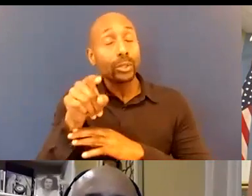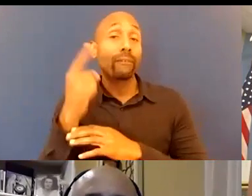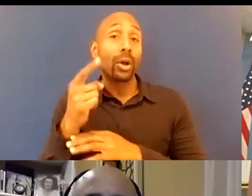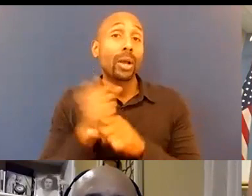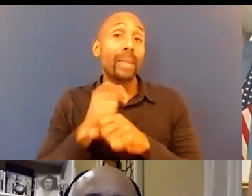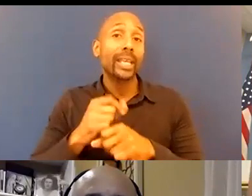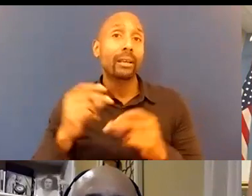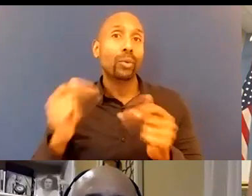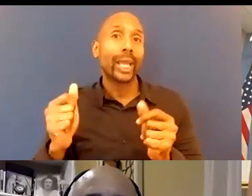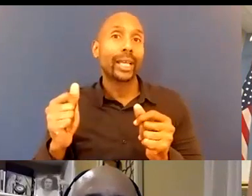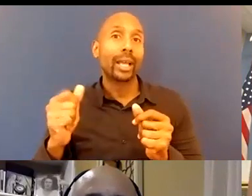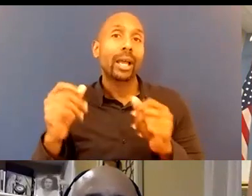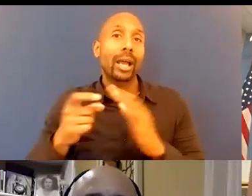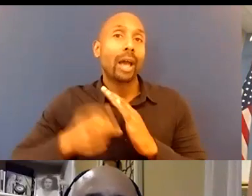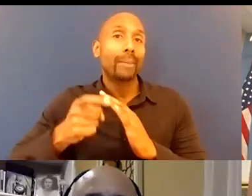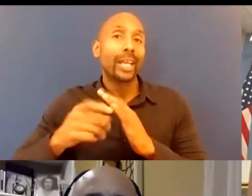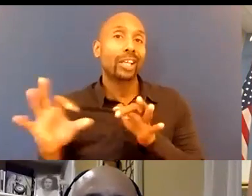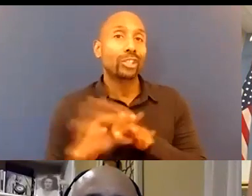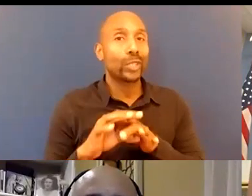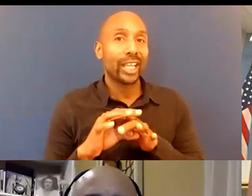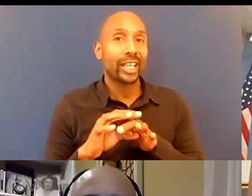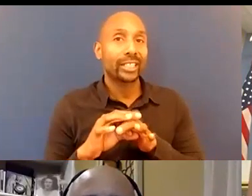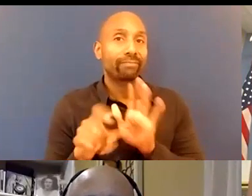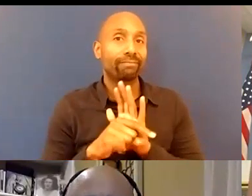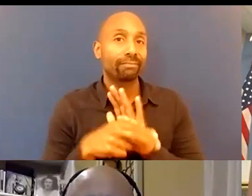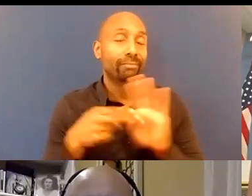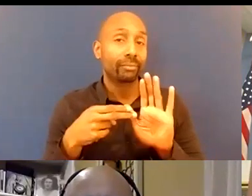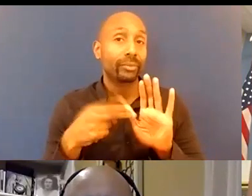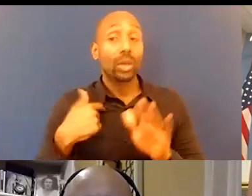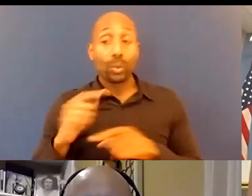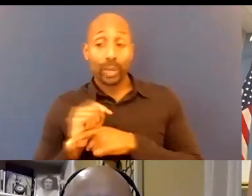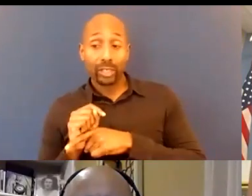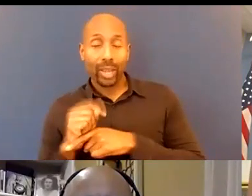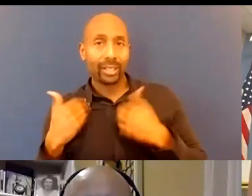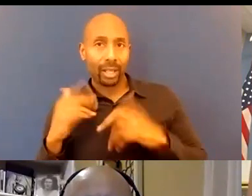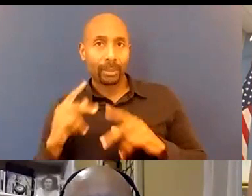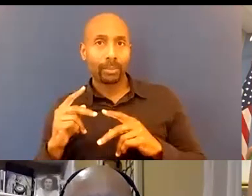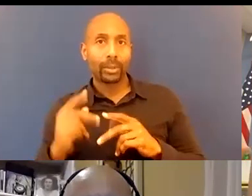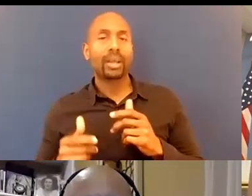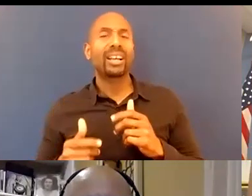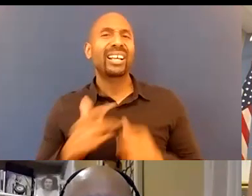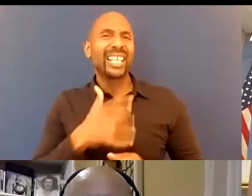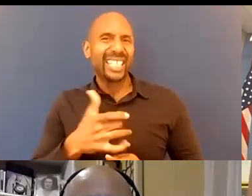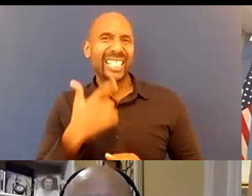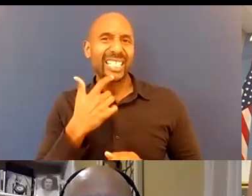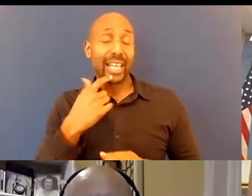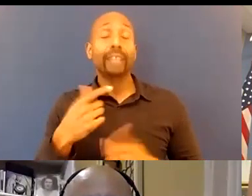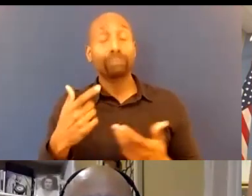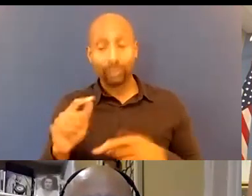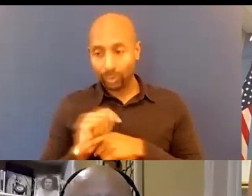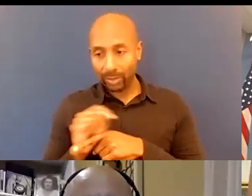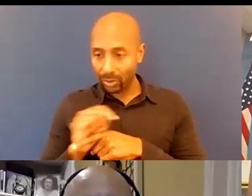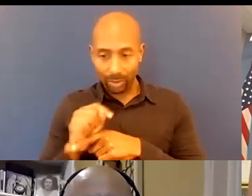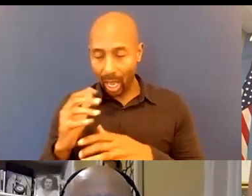of associations even if we train our young folks what typically happens and what we hear from the younger recruits when they go home for Christmas and you're sitting at